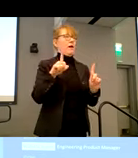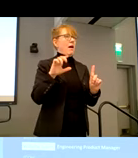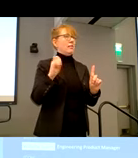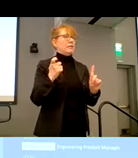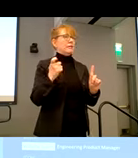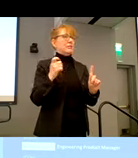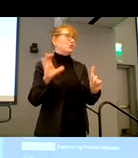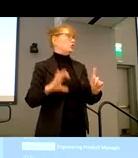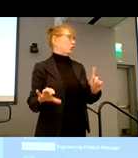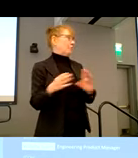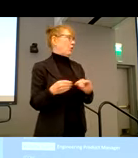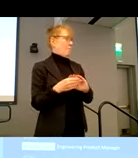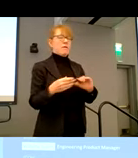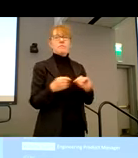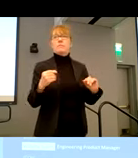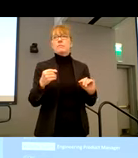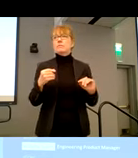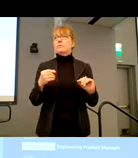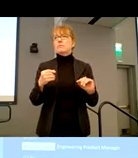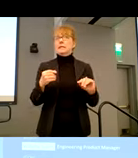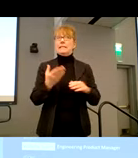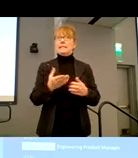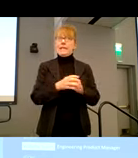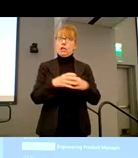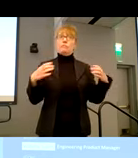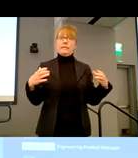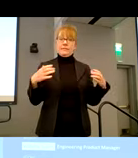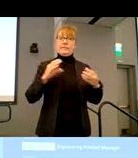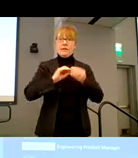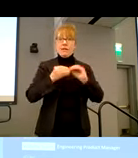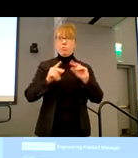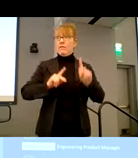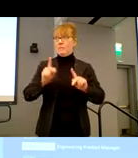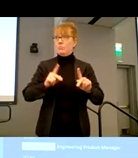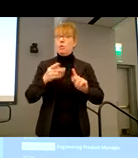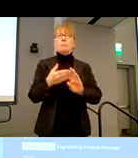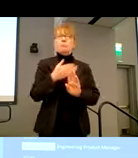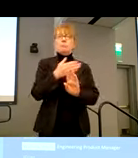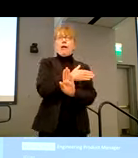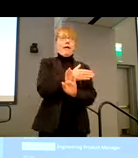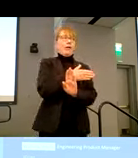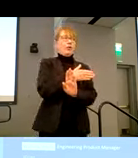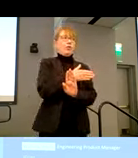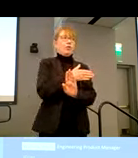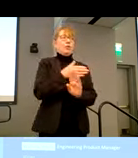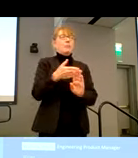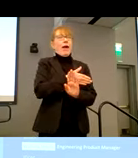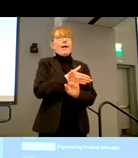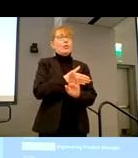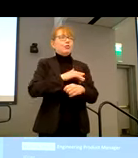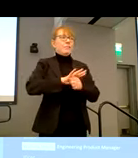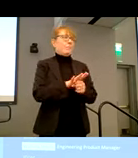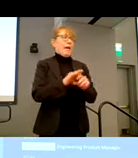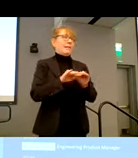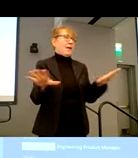also has increased the number of people like myself who prior to the prior to the pandemic